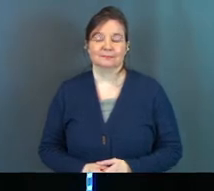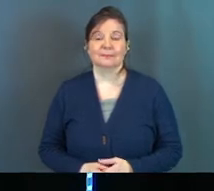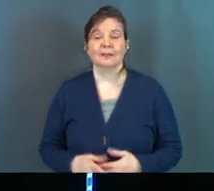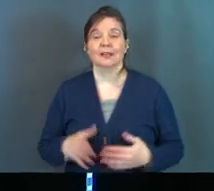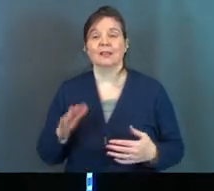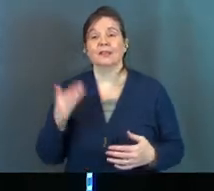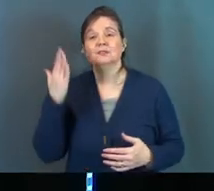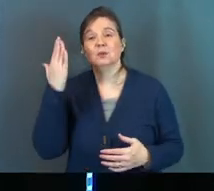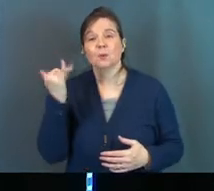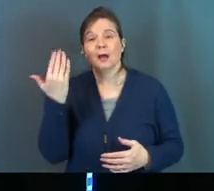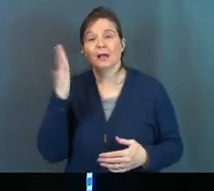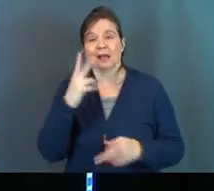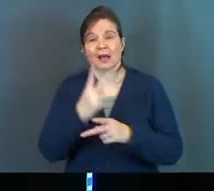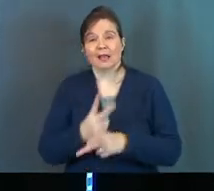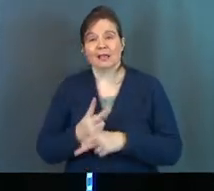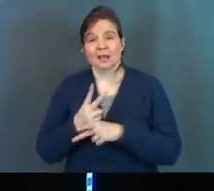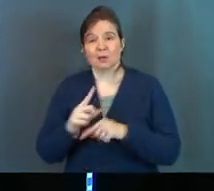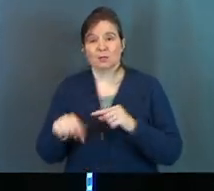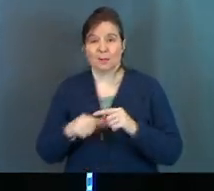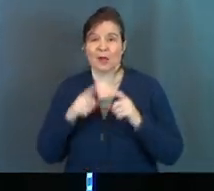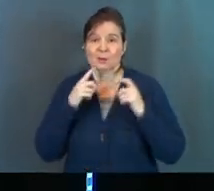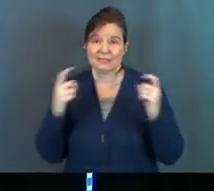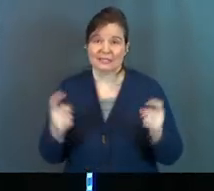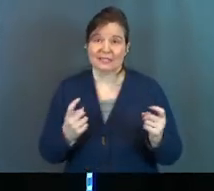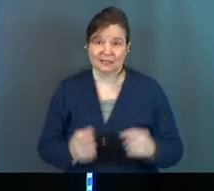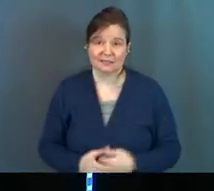This is why God cares about sin.